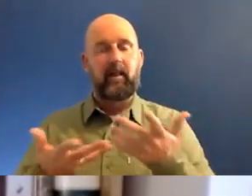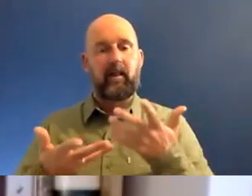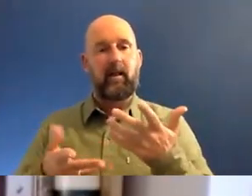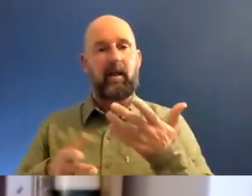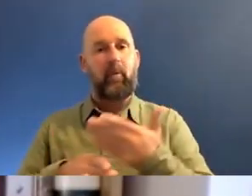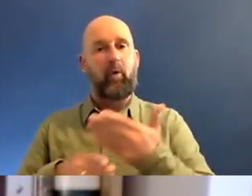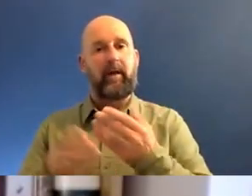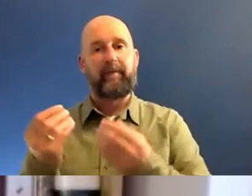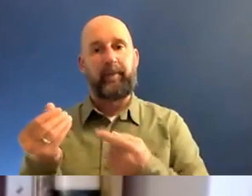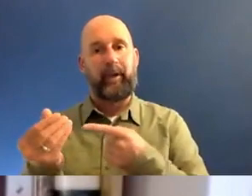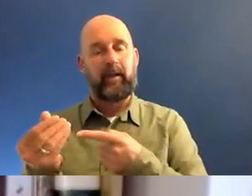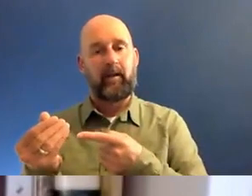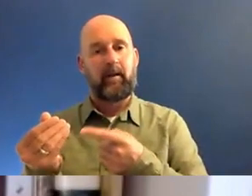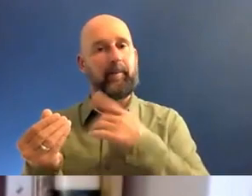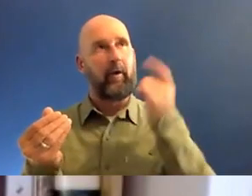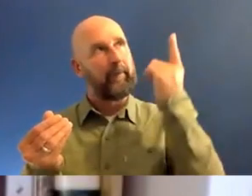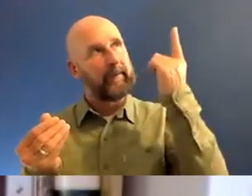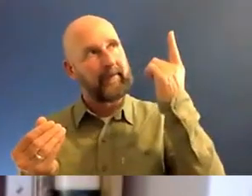for the dollar than for the divine?